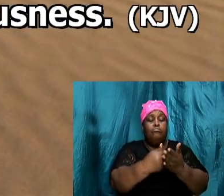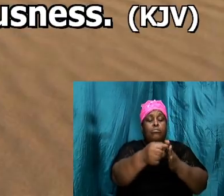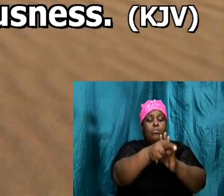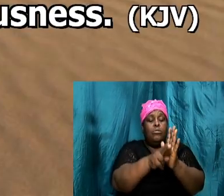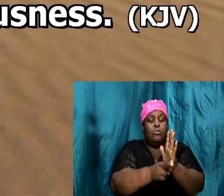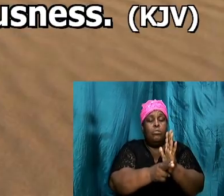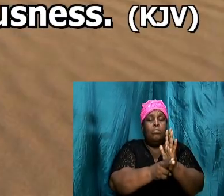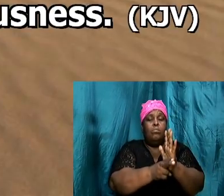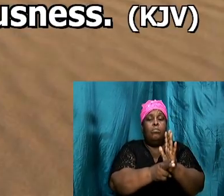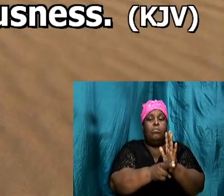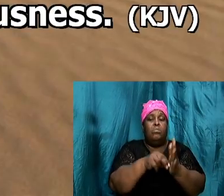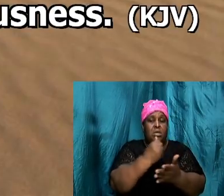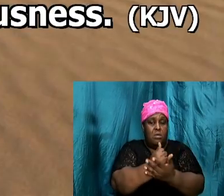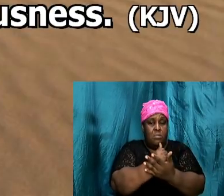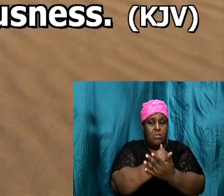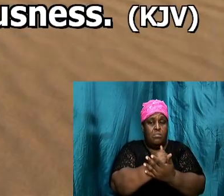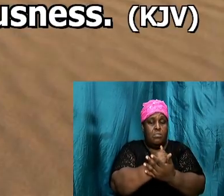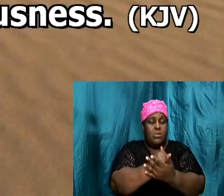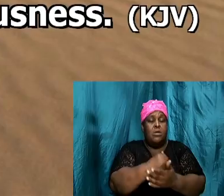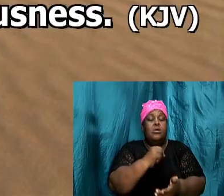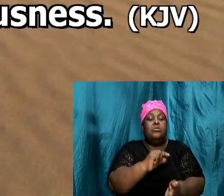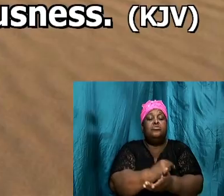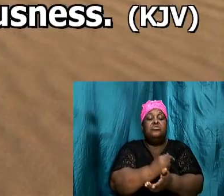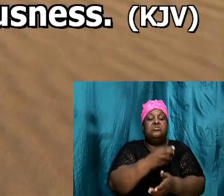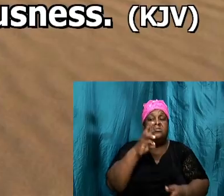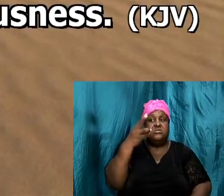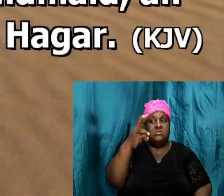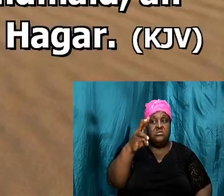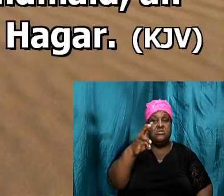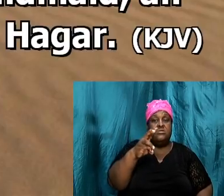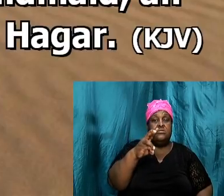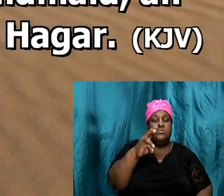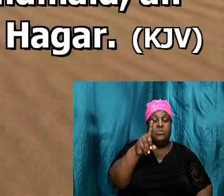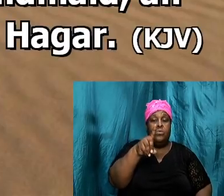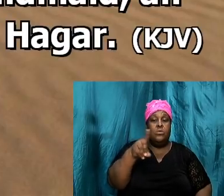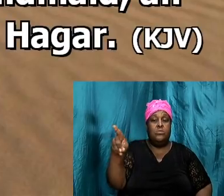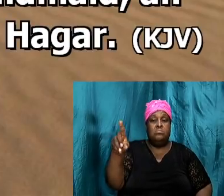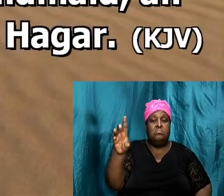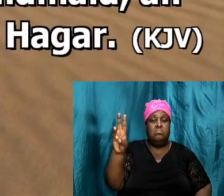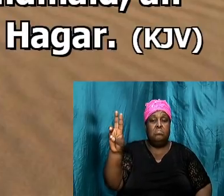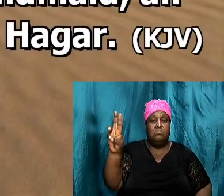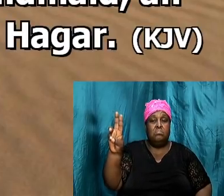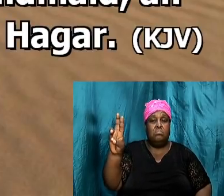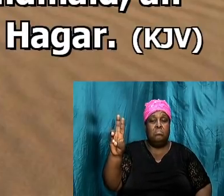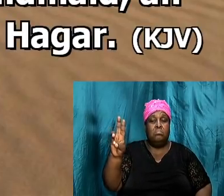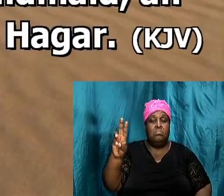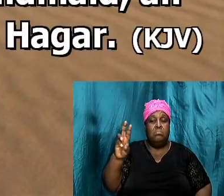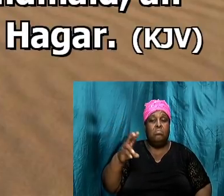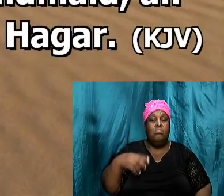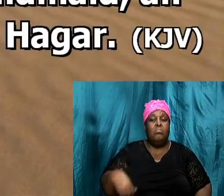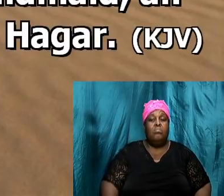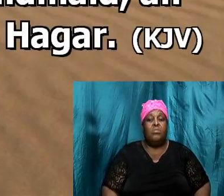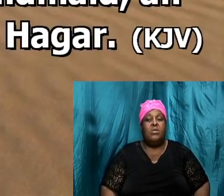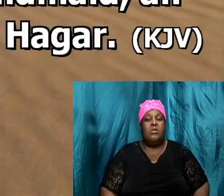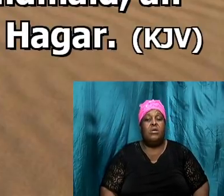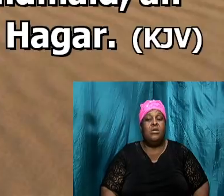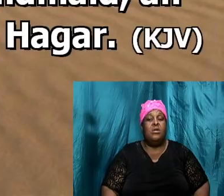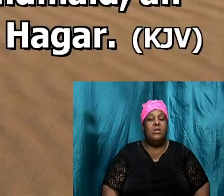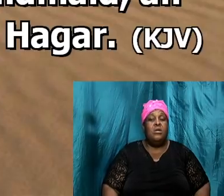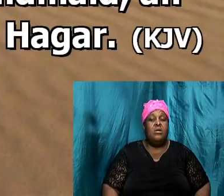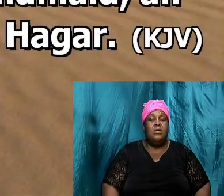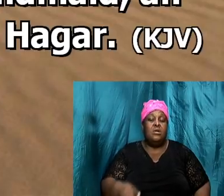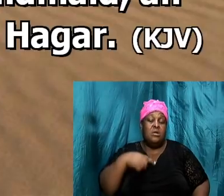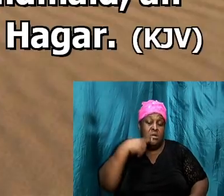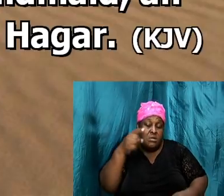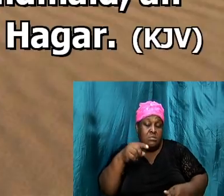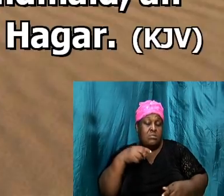Amen. Now, Genesis 16, 1 through to 6. So, Genesis 15, 1 to 6,